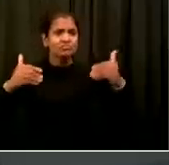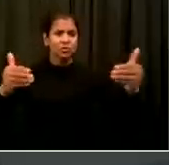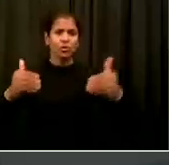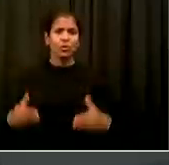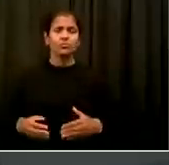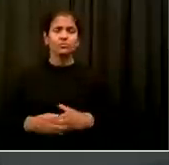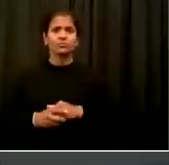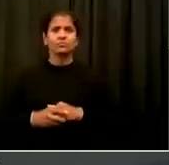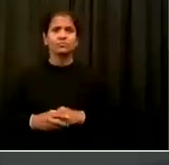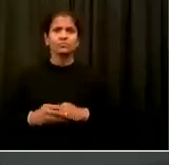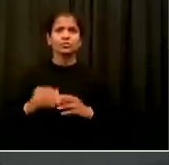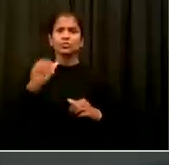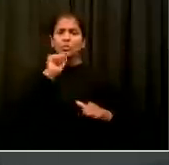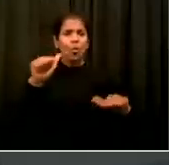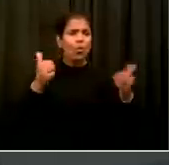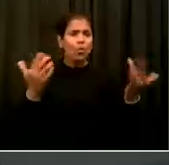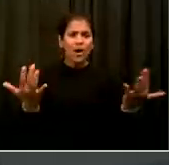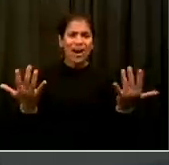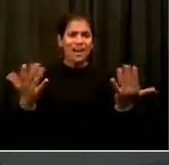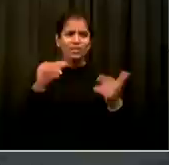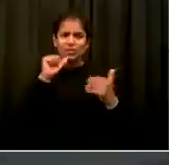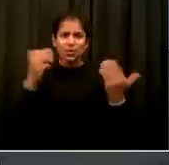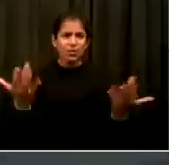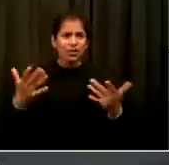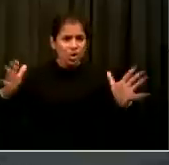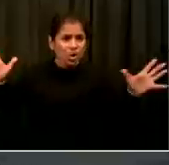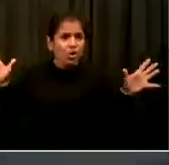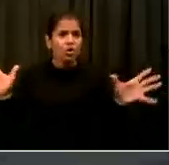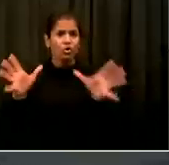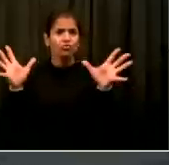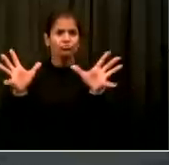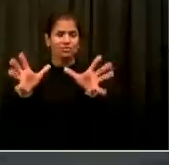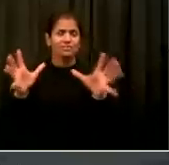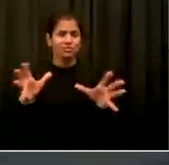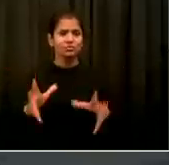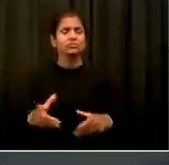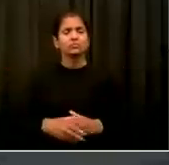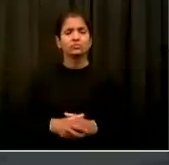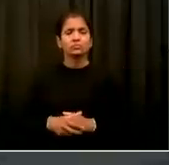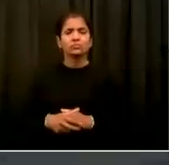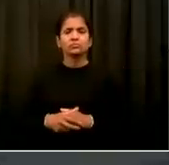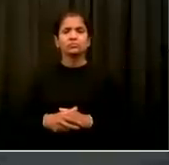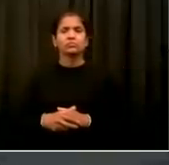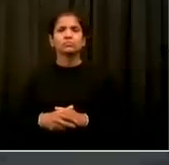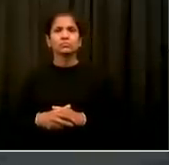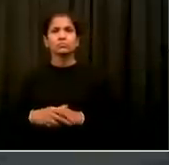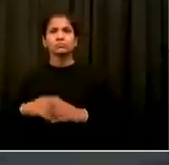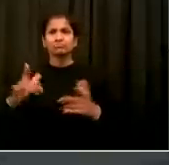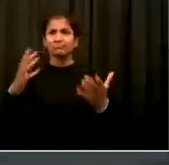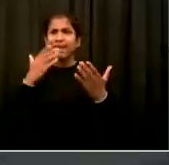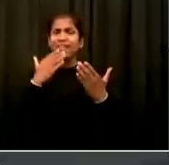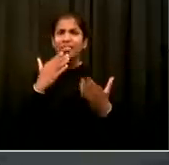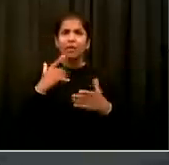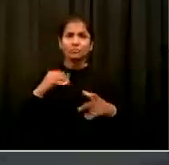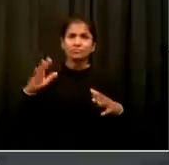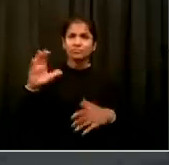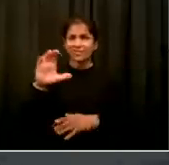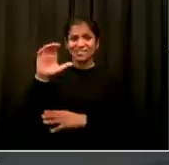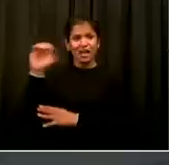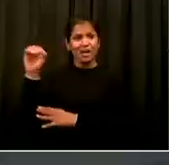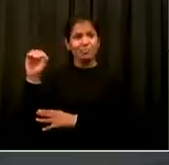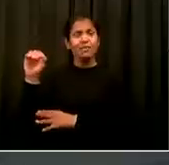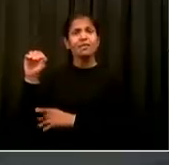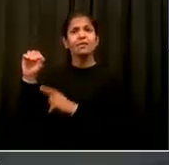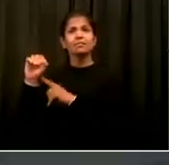message and make testing available and easy. So I want to thank our colleagues at Fidelis Care, at Health First, and at MetroPlus